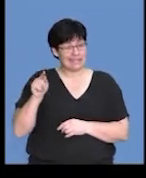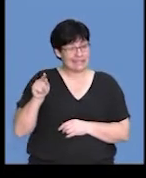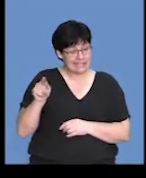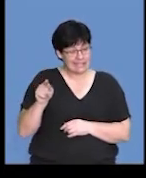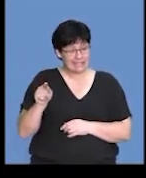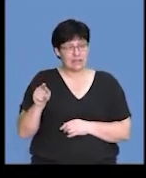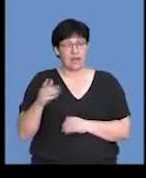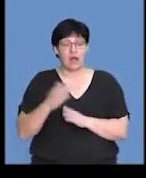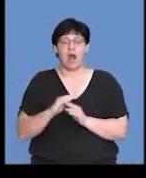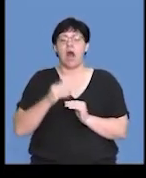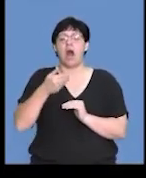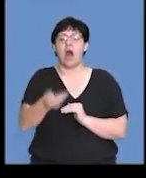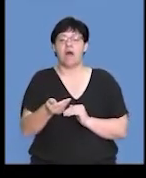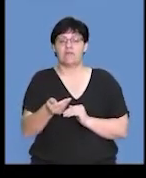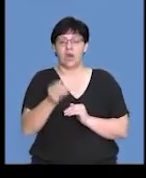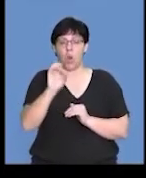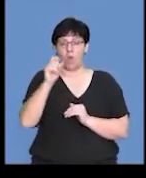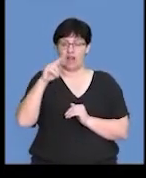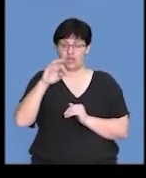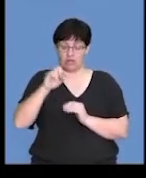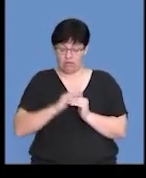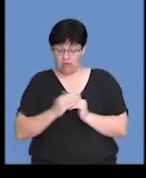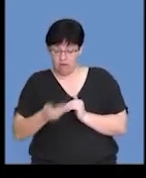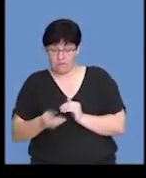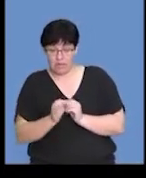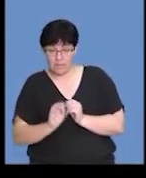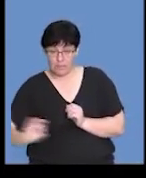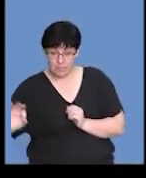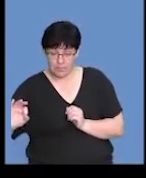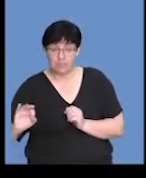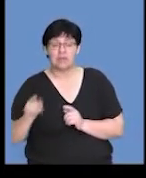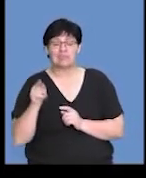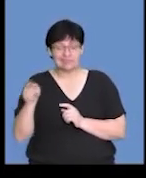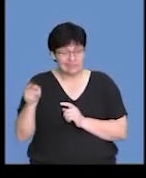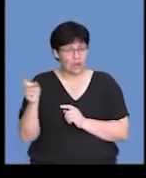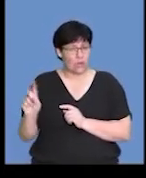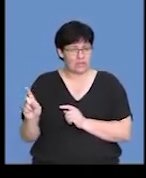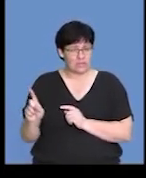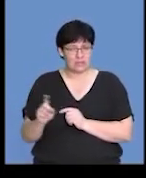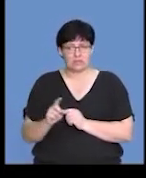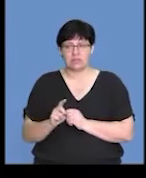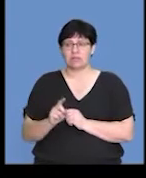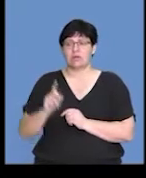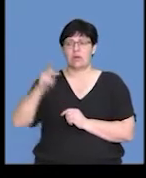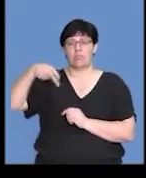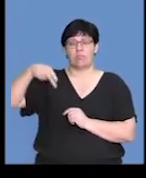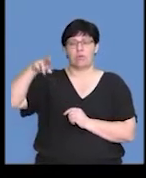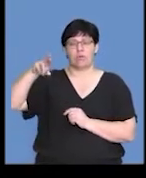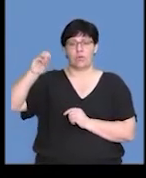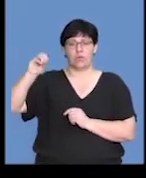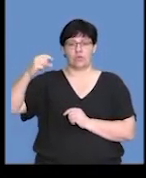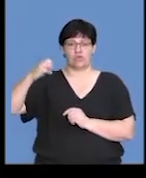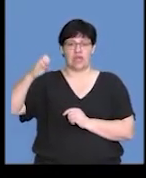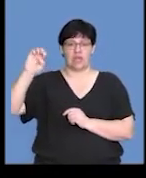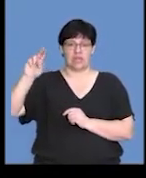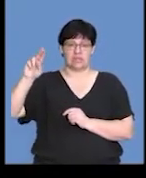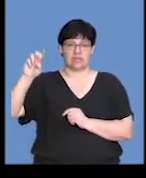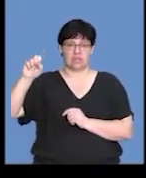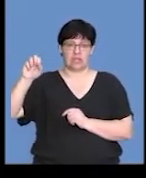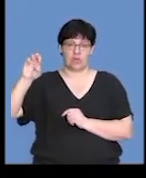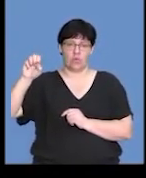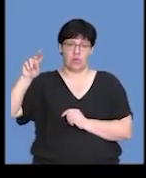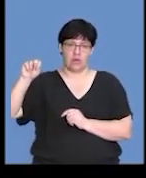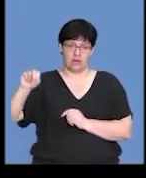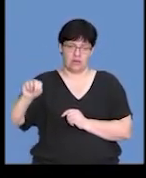to peak just after ovulation. And we know that this hormone is progesterone. And progesterone